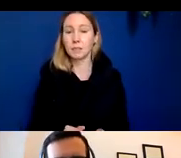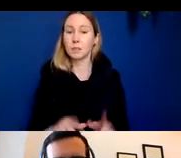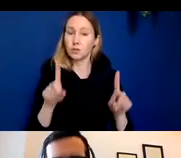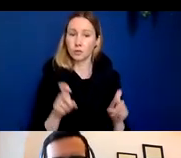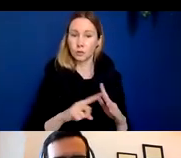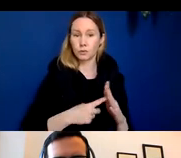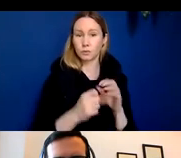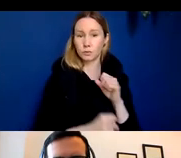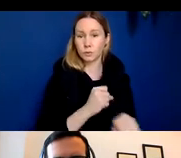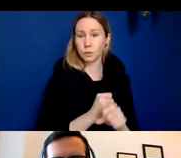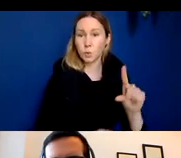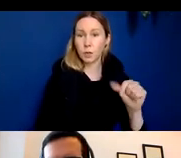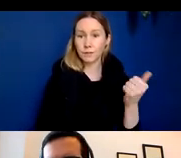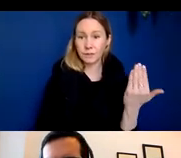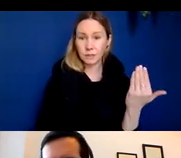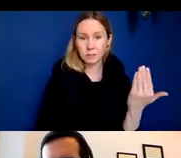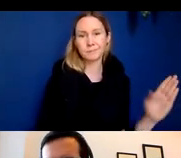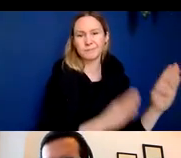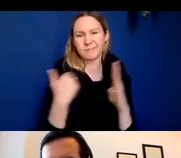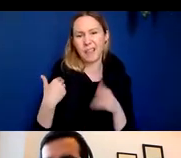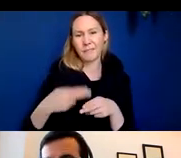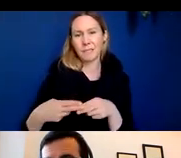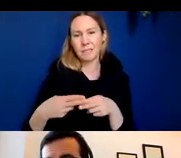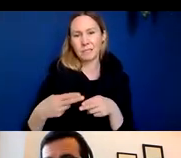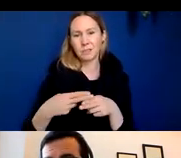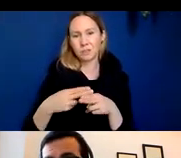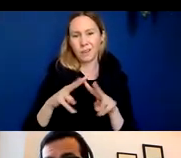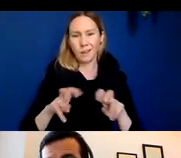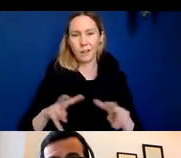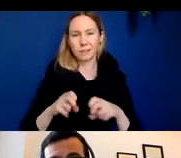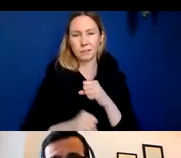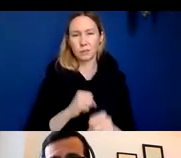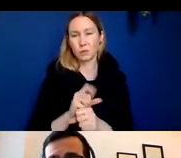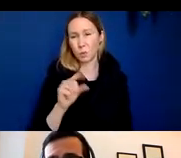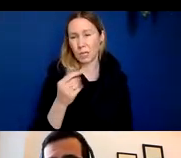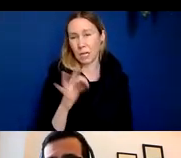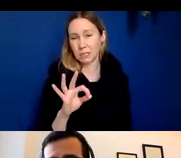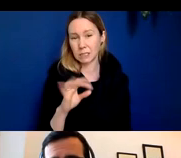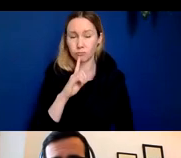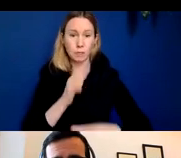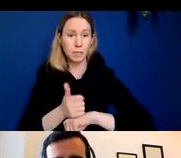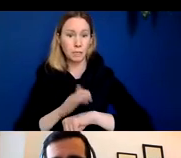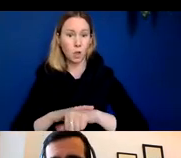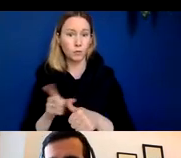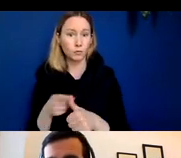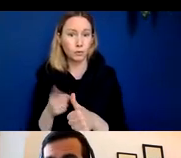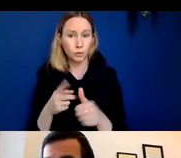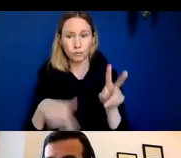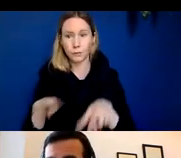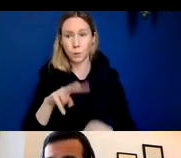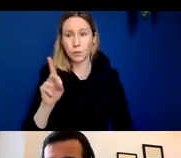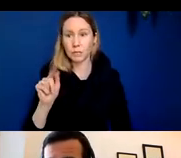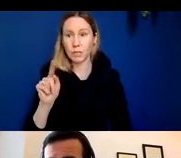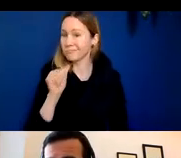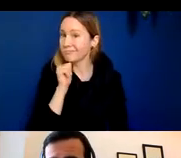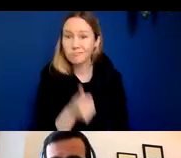2015 they did something called an interim futility analysis in 2019 and actually based on their original review of the data they did